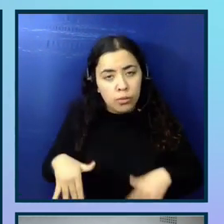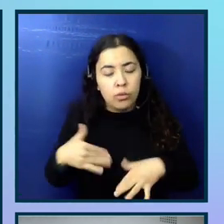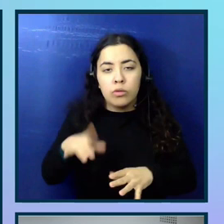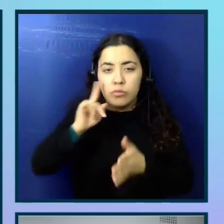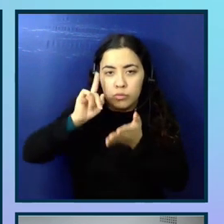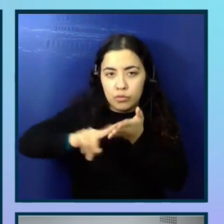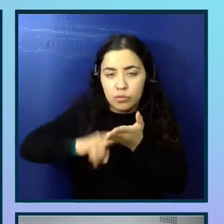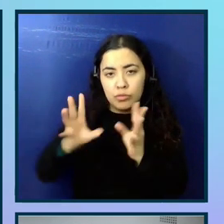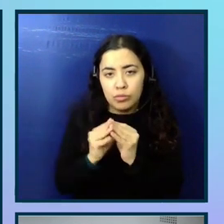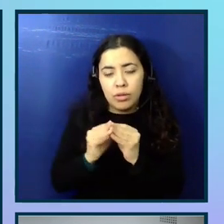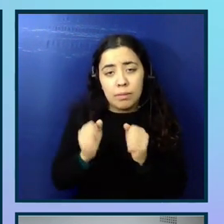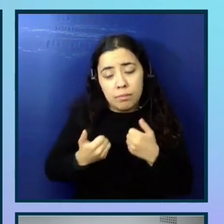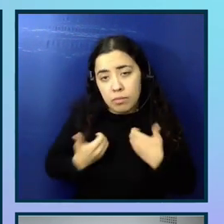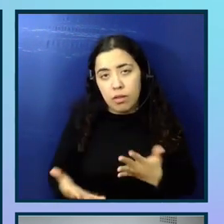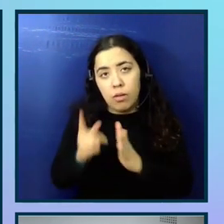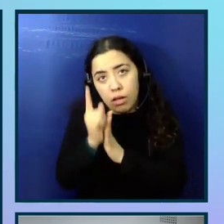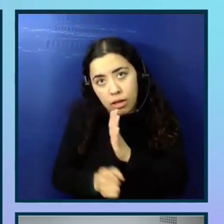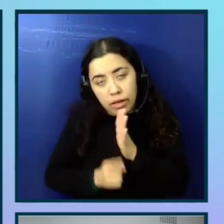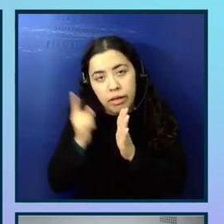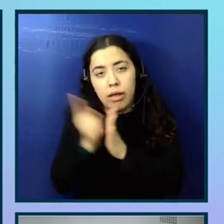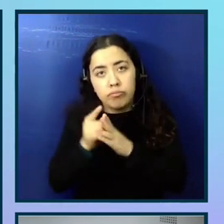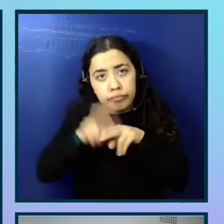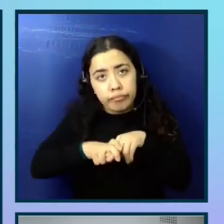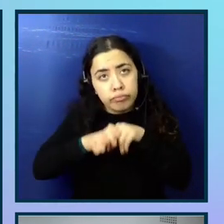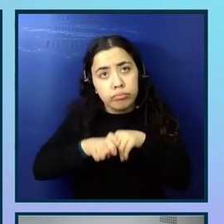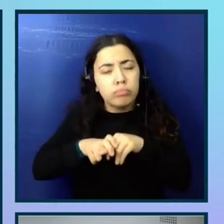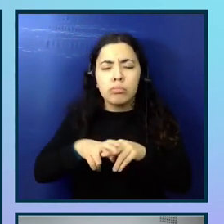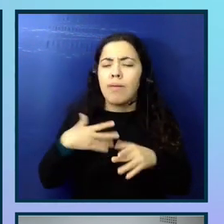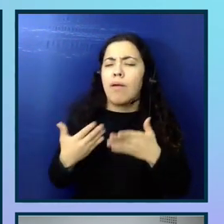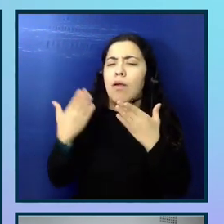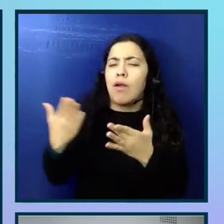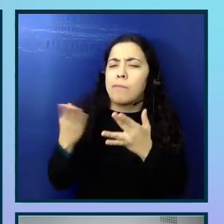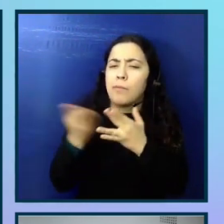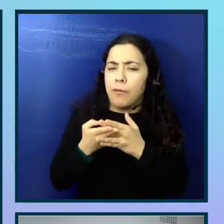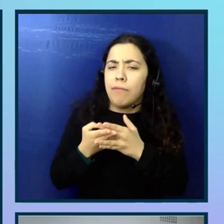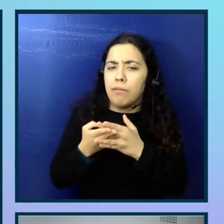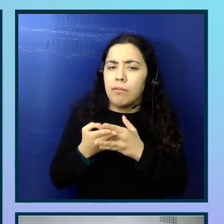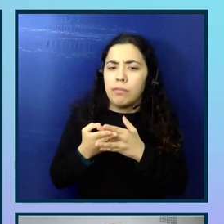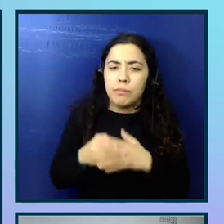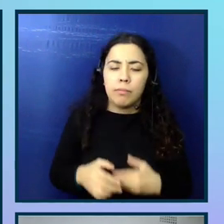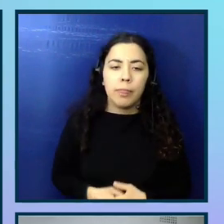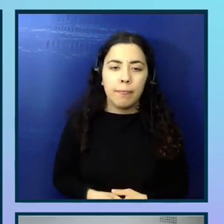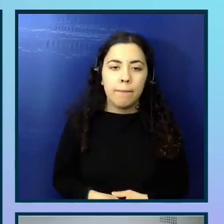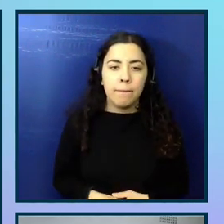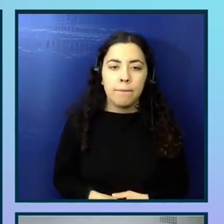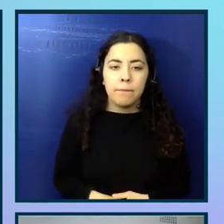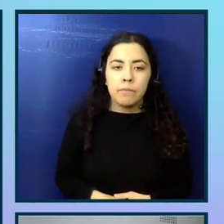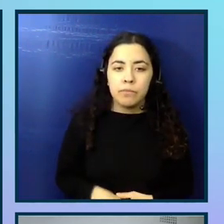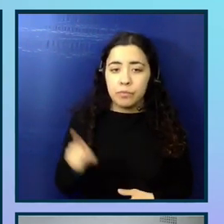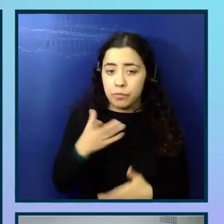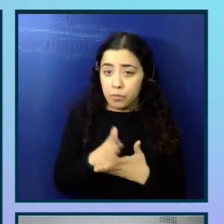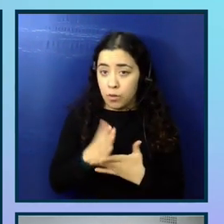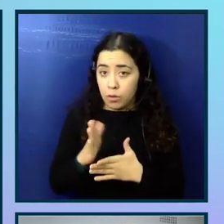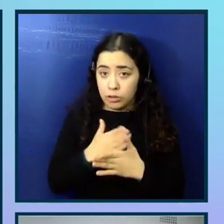can be like one hour of time. And so I'd like to offer breaks as well in the session. And are you okay with